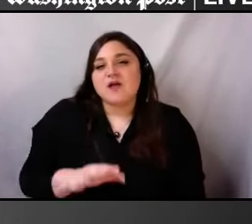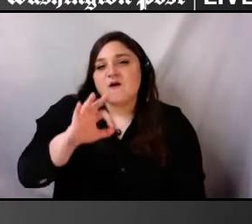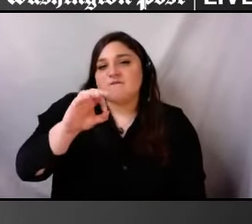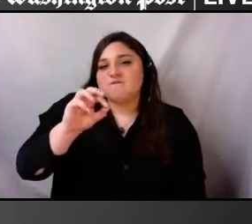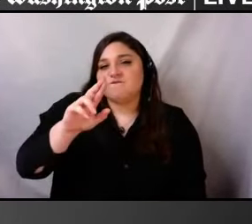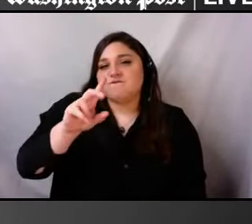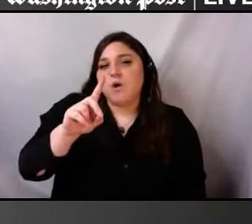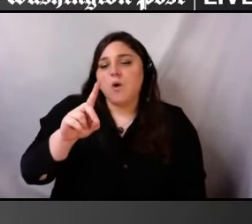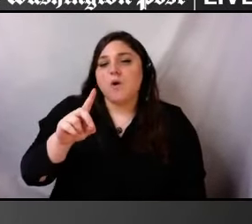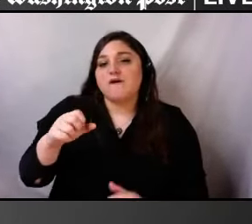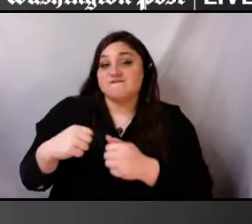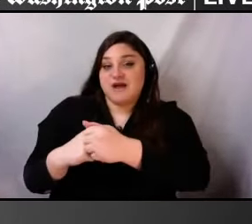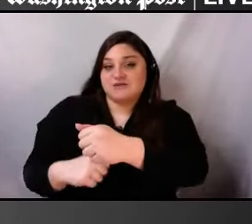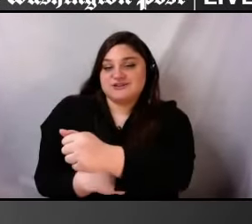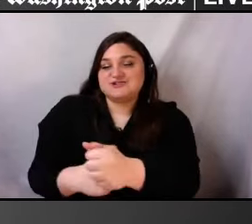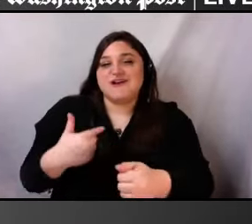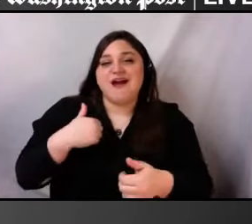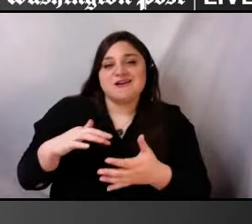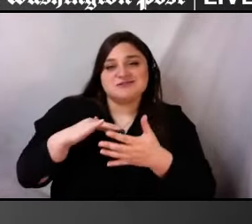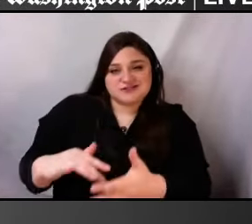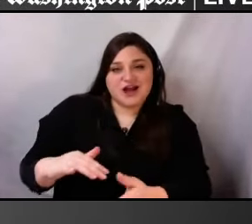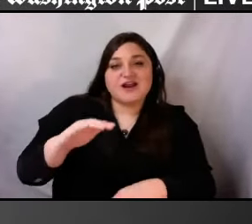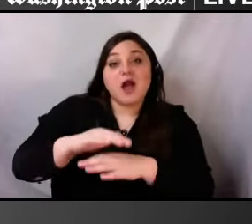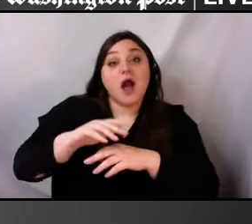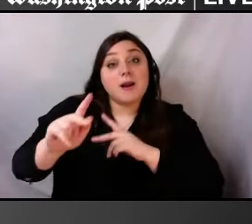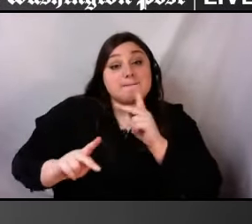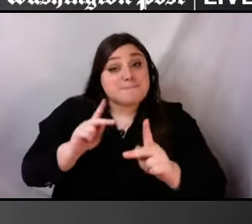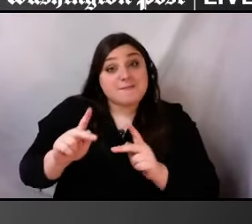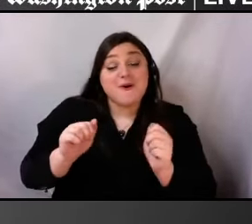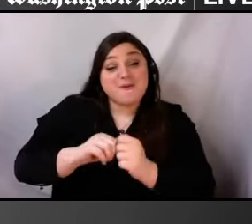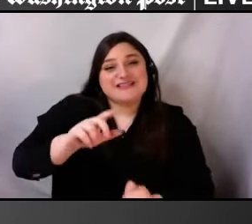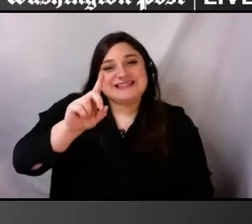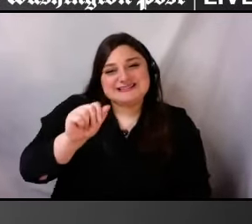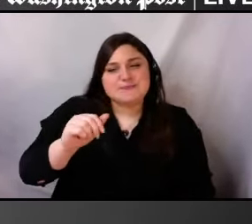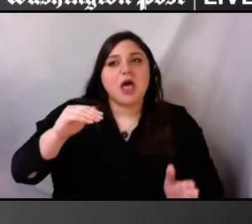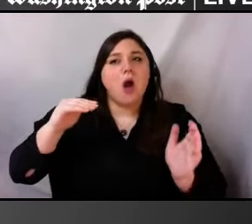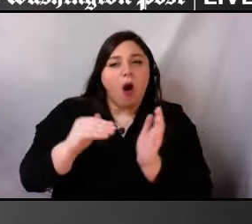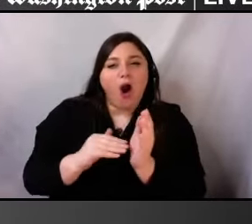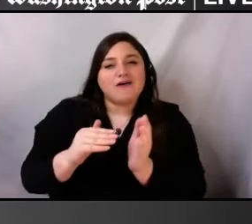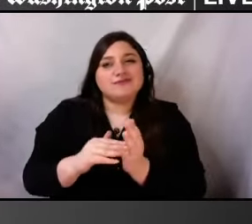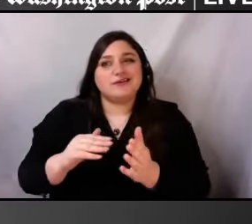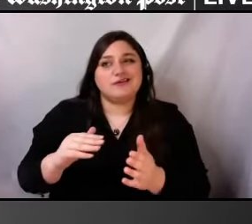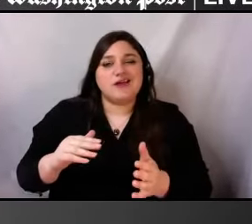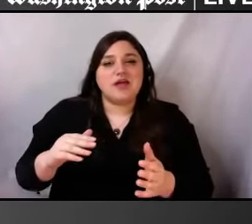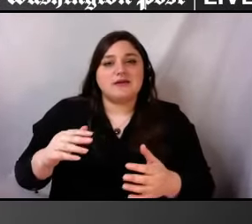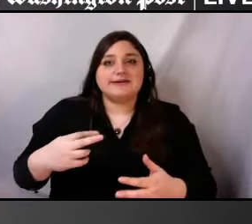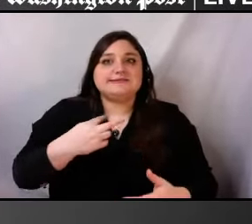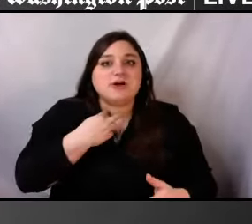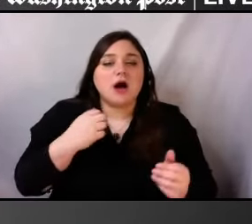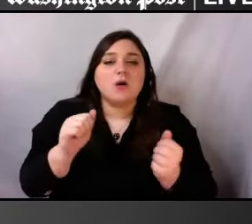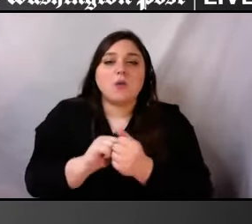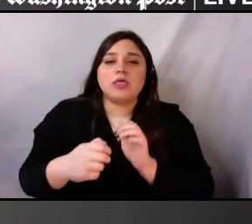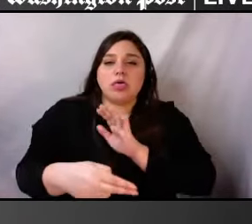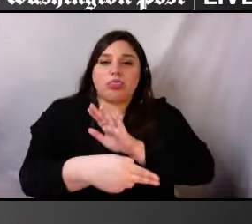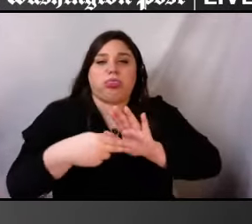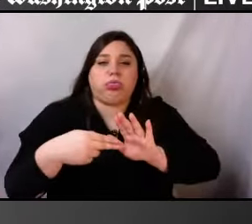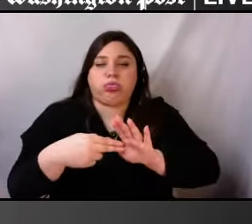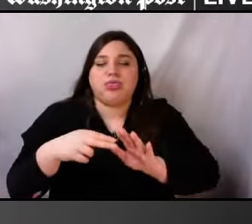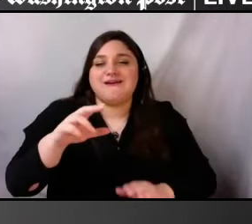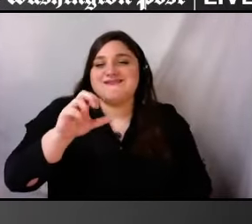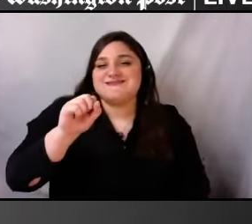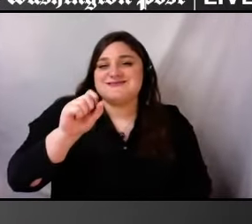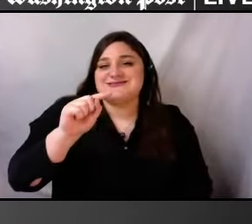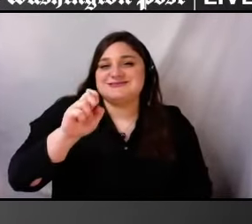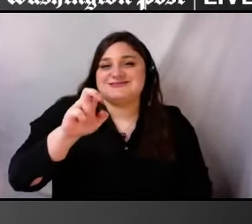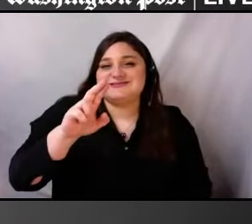people with disabilities have fallen into stereotypes and somewhat negative stereotypes. Again, I'd love to hear your thoughts, Andrea, maybe you can help me first